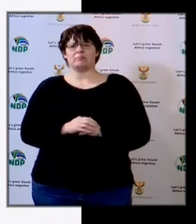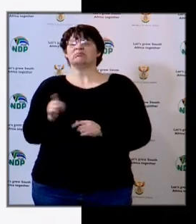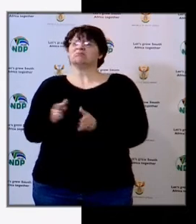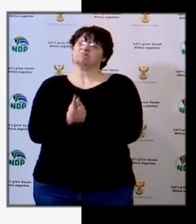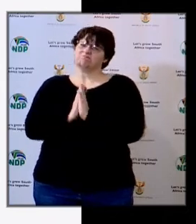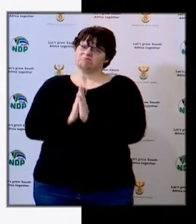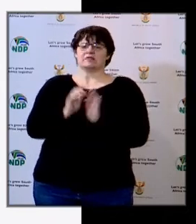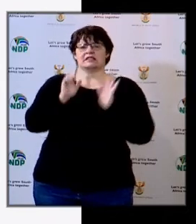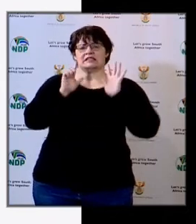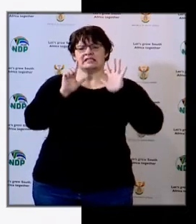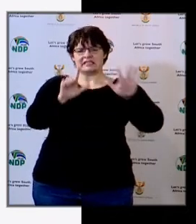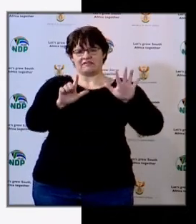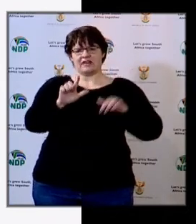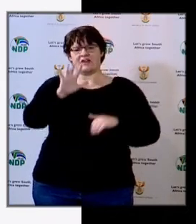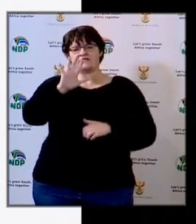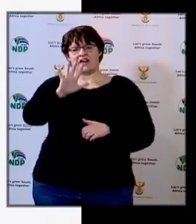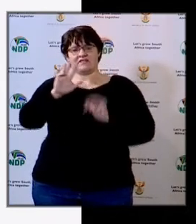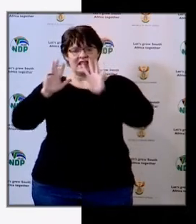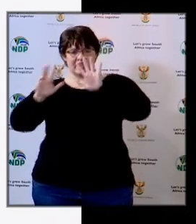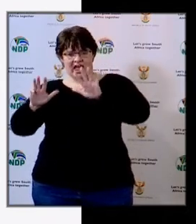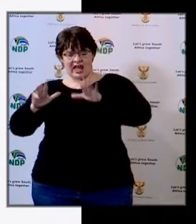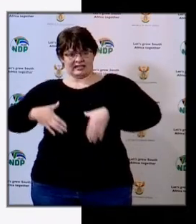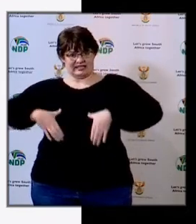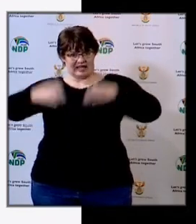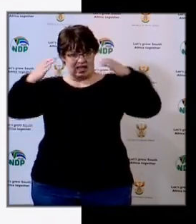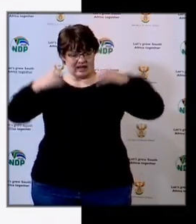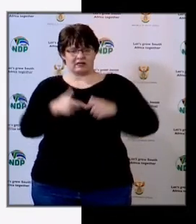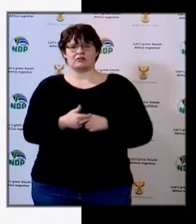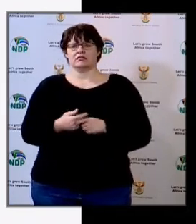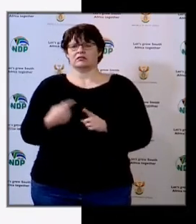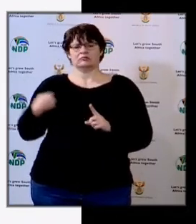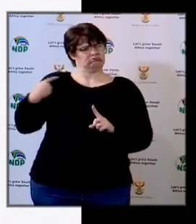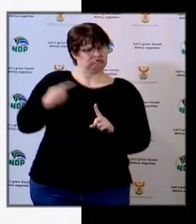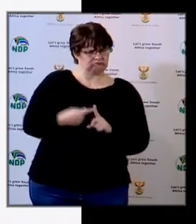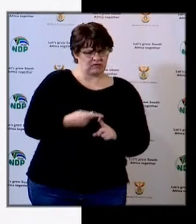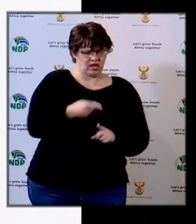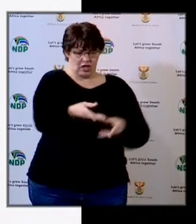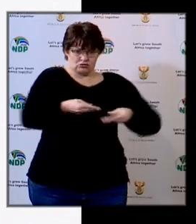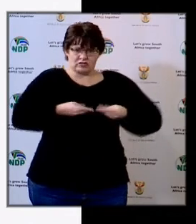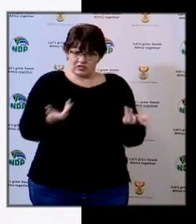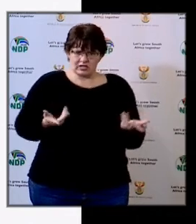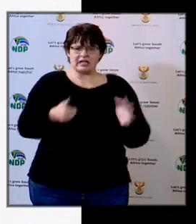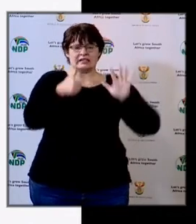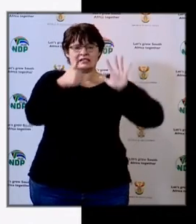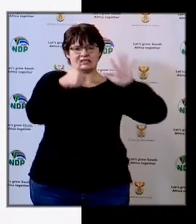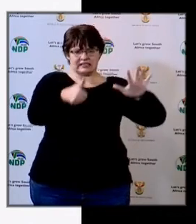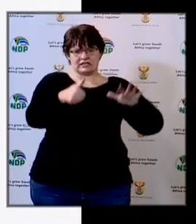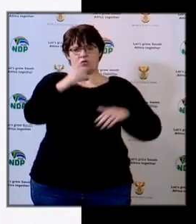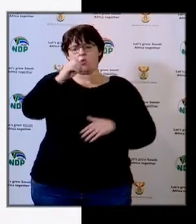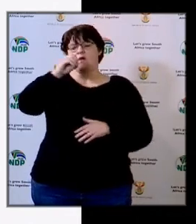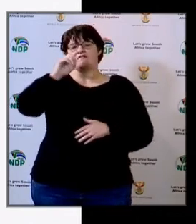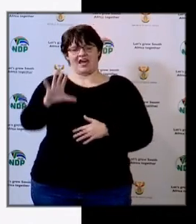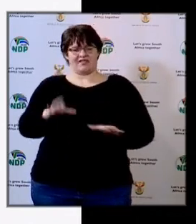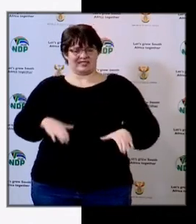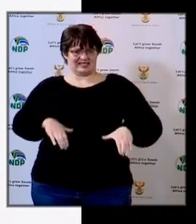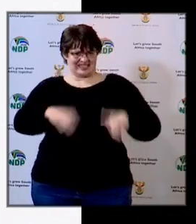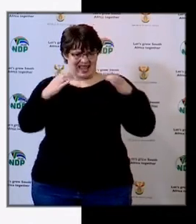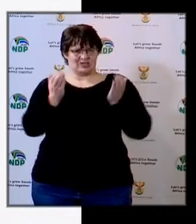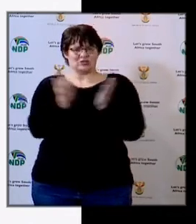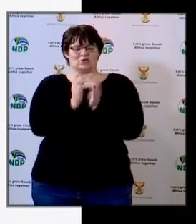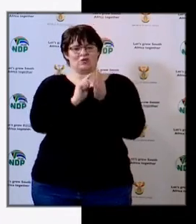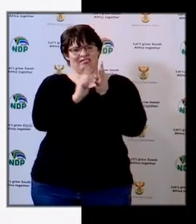East End Cape requested 759 tanks. To date, they have received 605 tanks